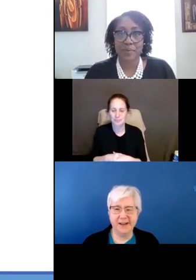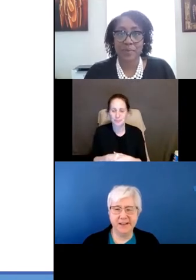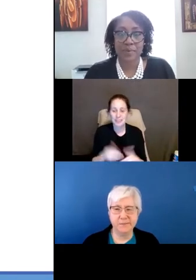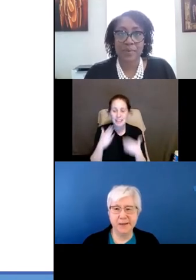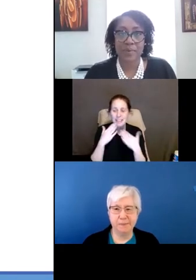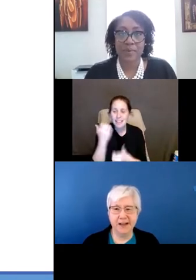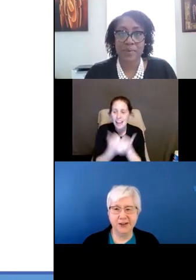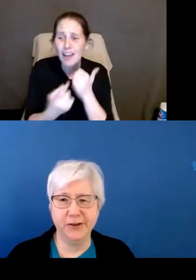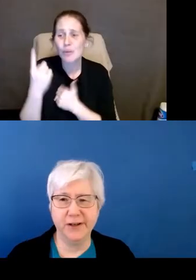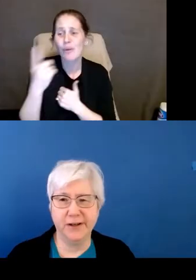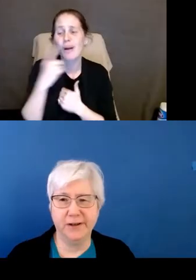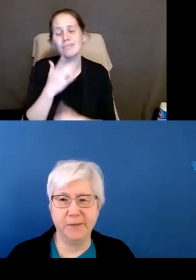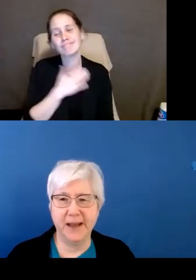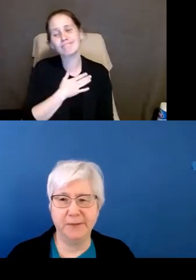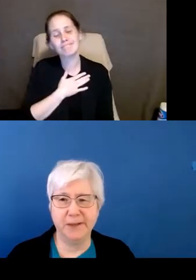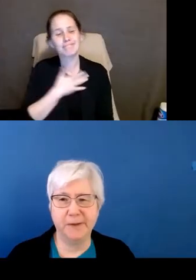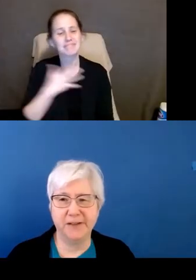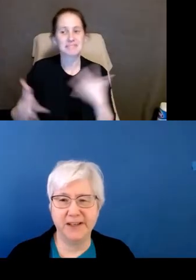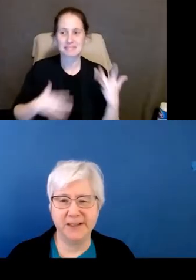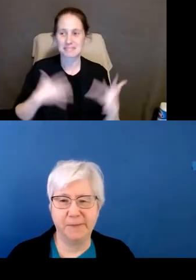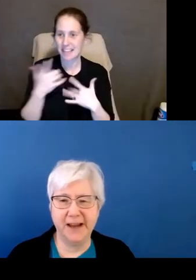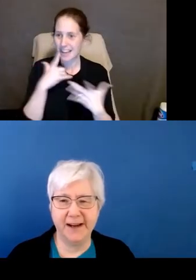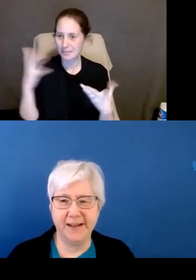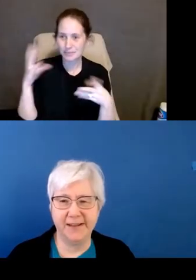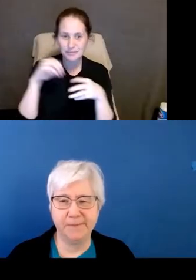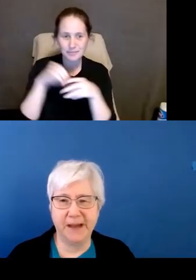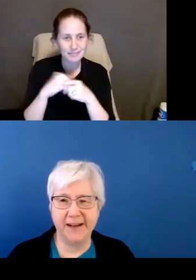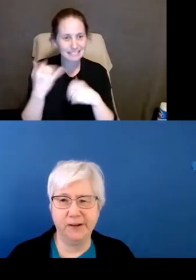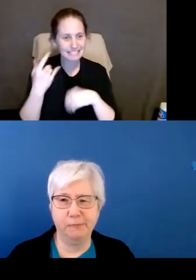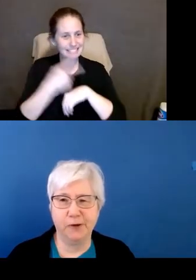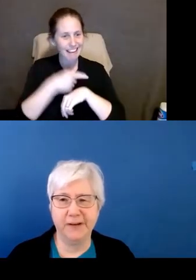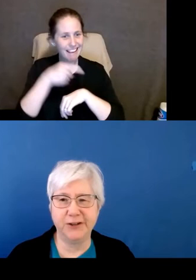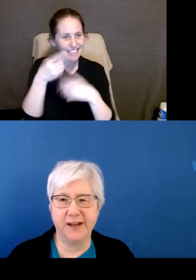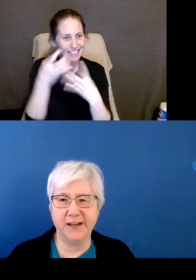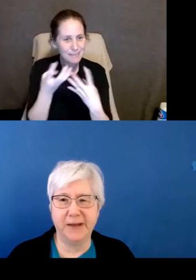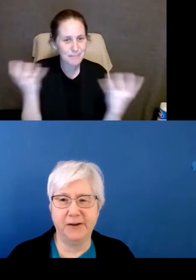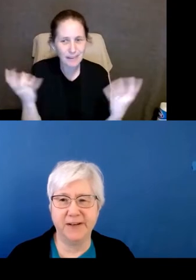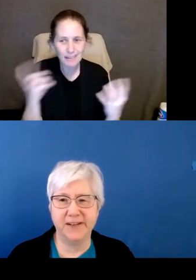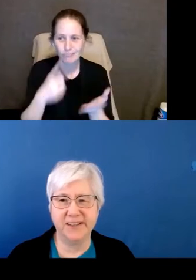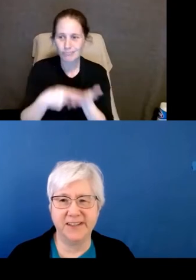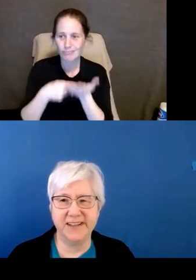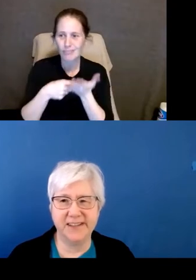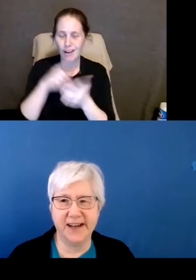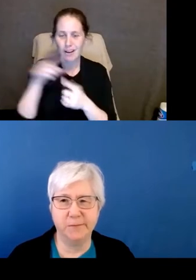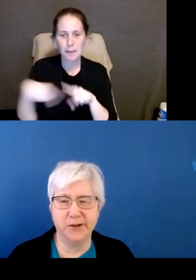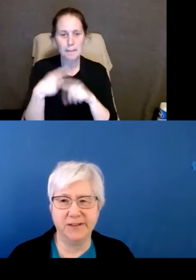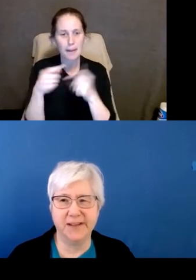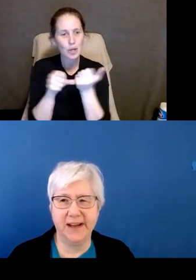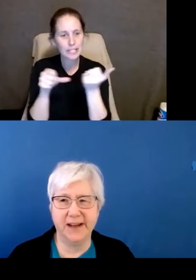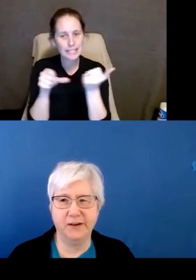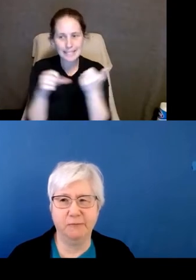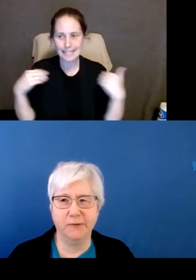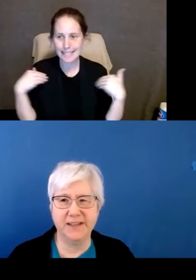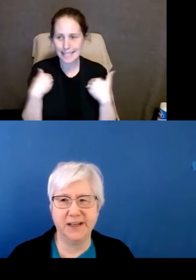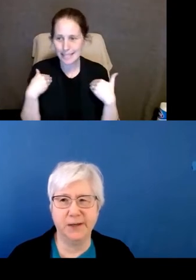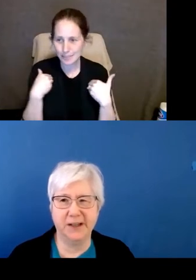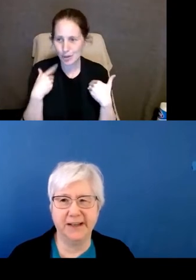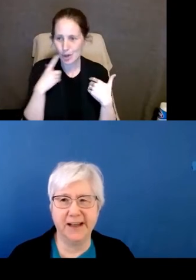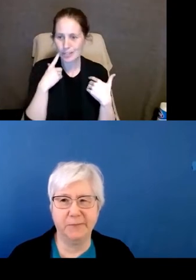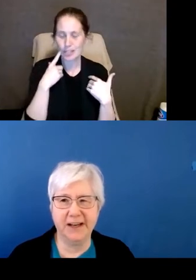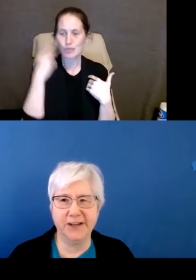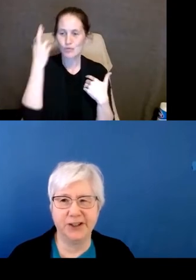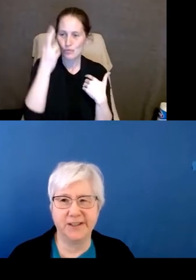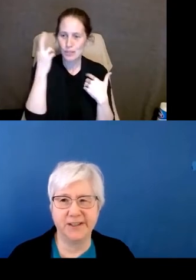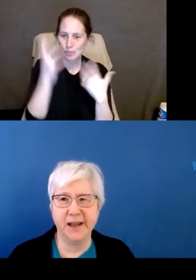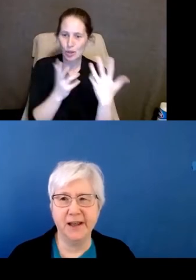everybody. It's my pleasure to be able to participate on this panel where we talk about assistance animals in reasonable